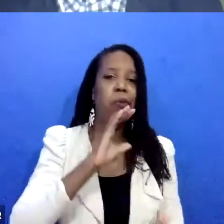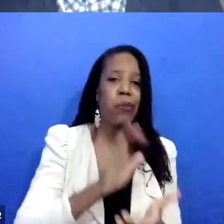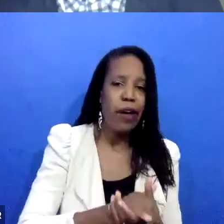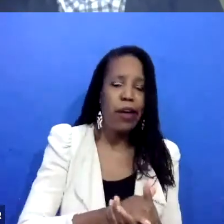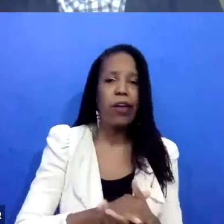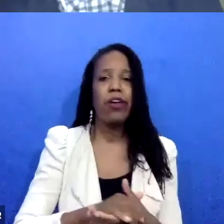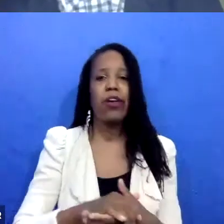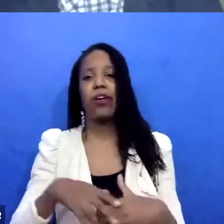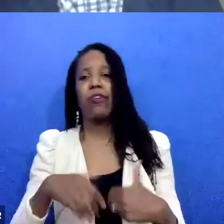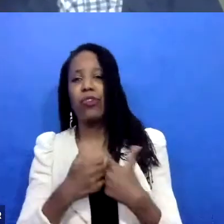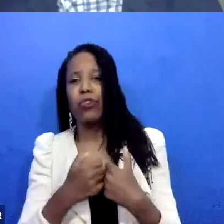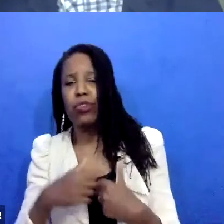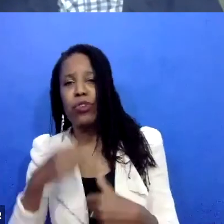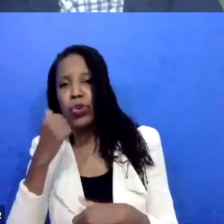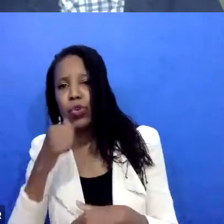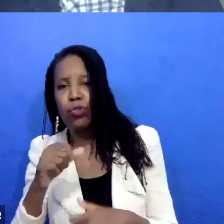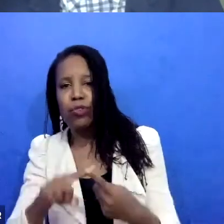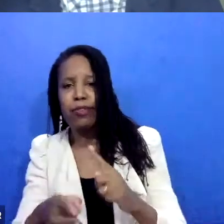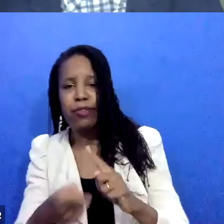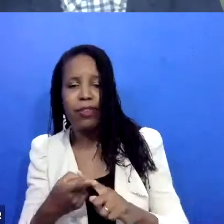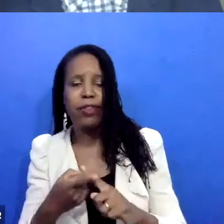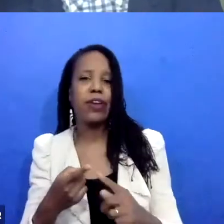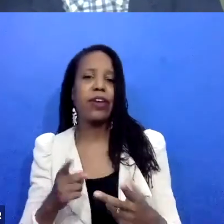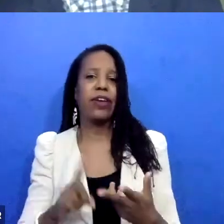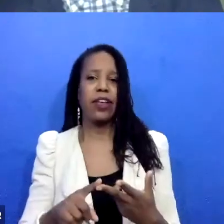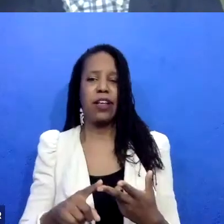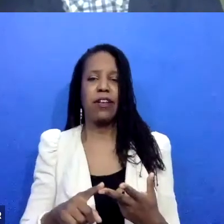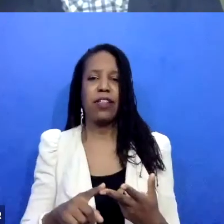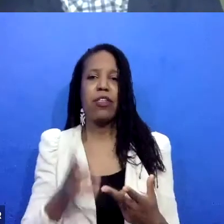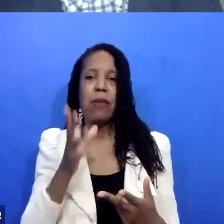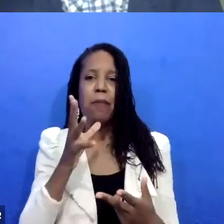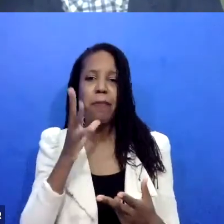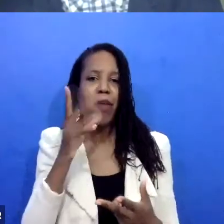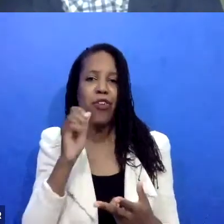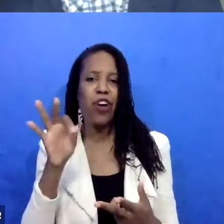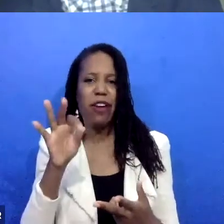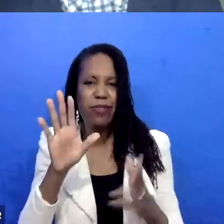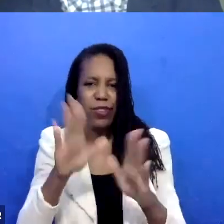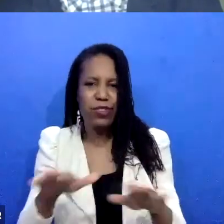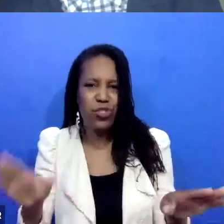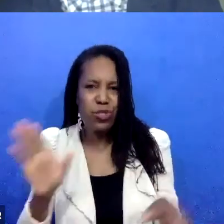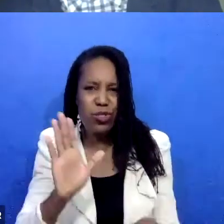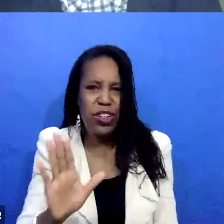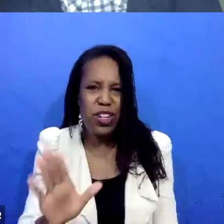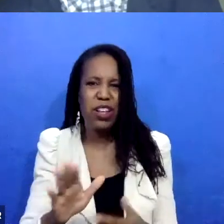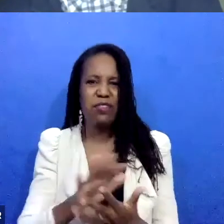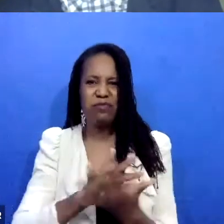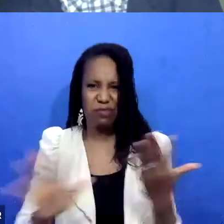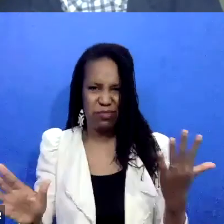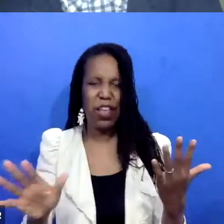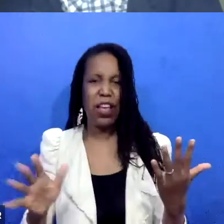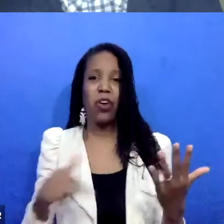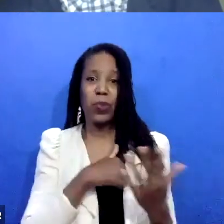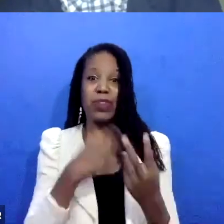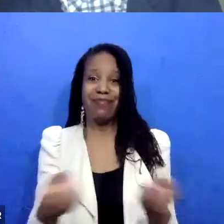their partner, and have deep dialogue with them about, hey, we're thinking about this program. And